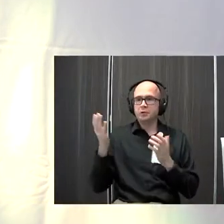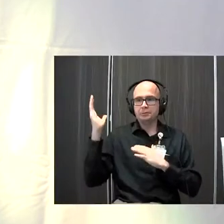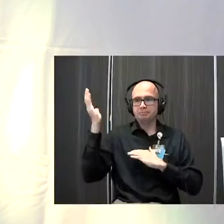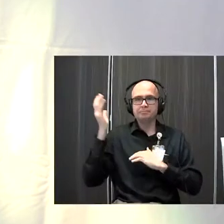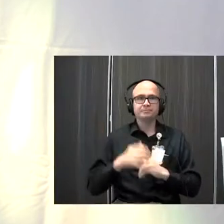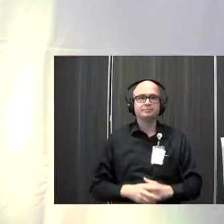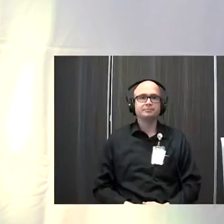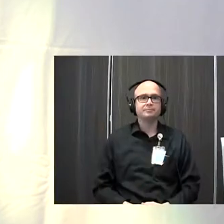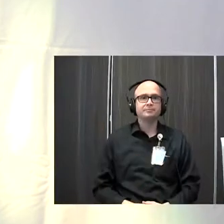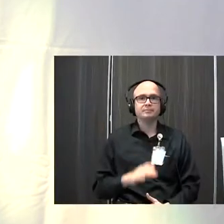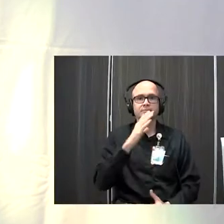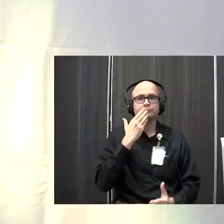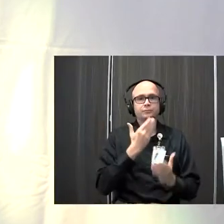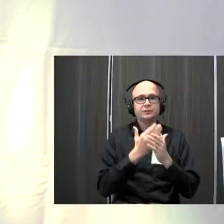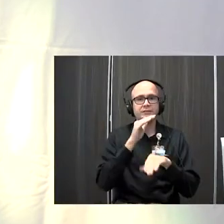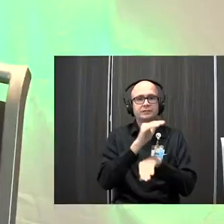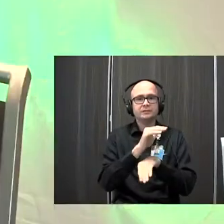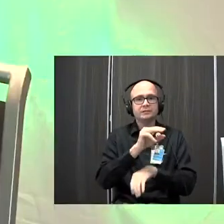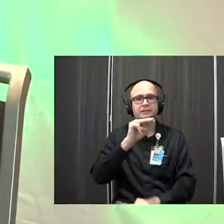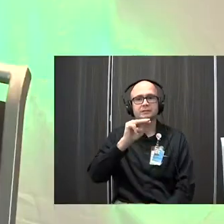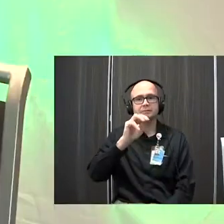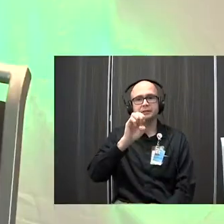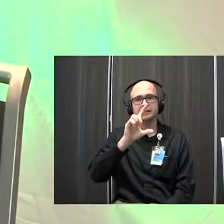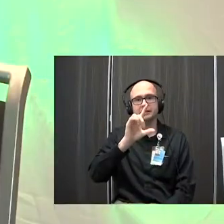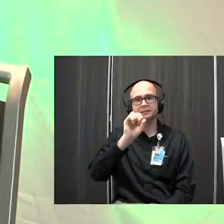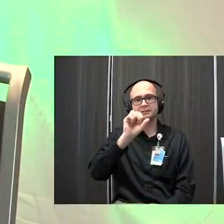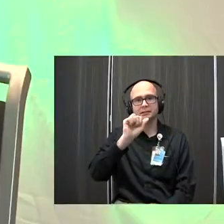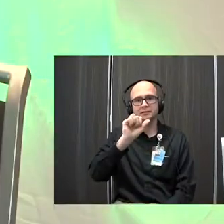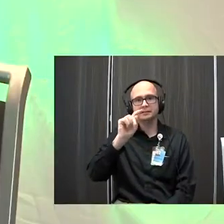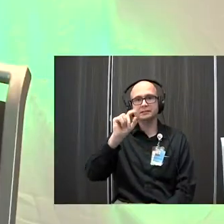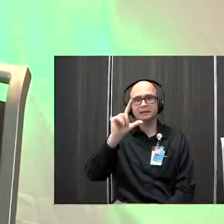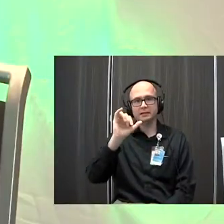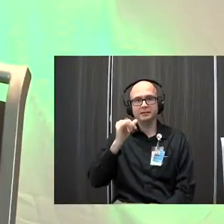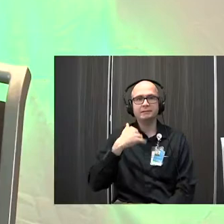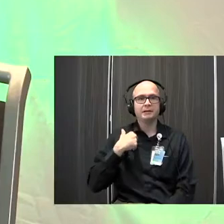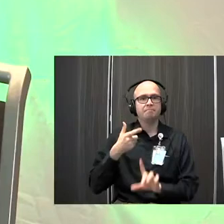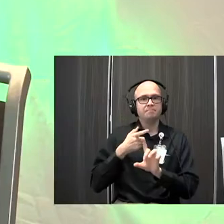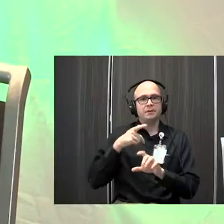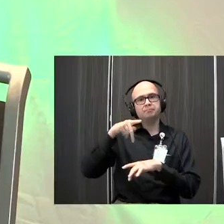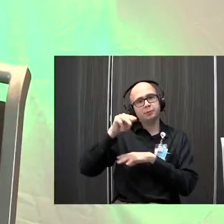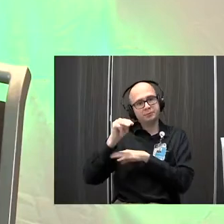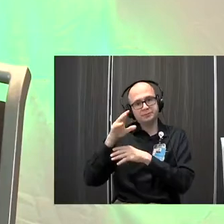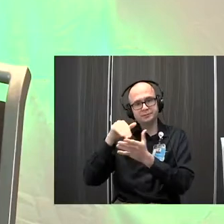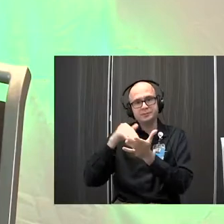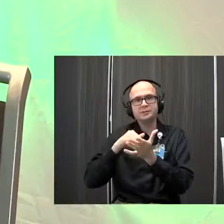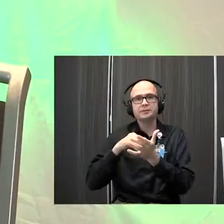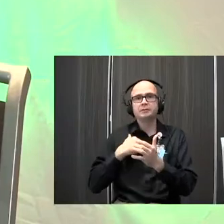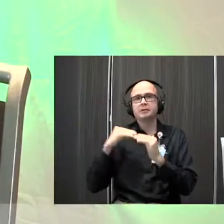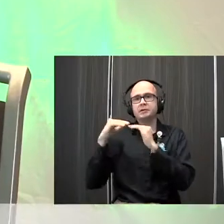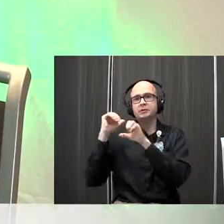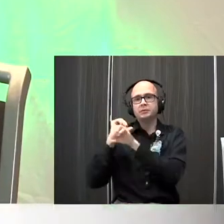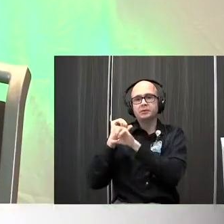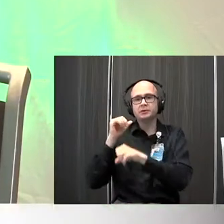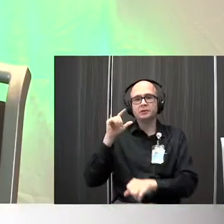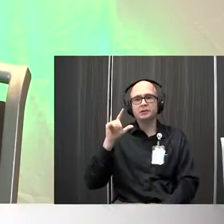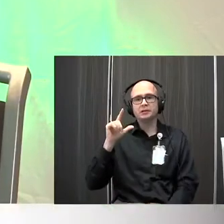good afternoon I'm Melissa Talley one of the physical therapists from the Perlman Center and my cohort is Libby